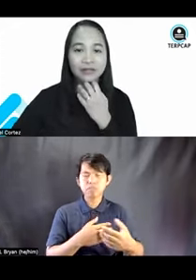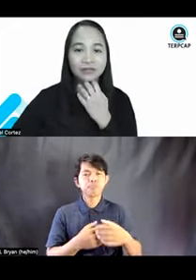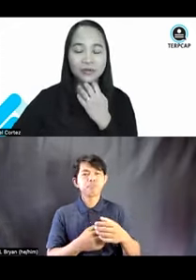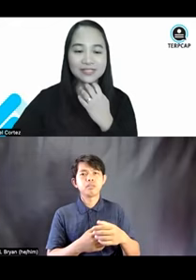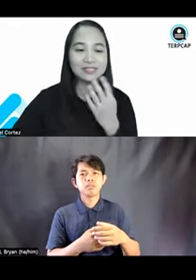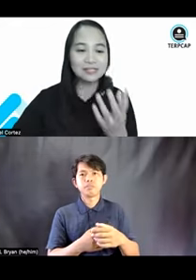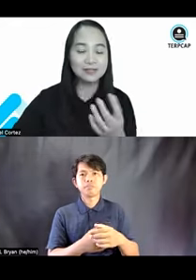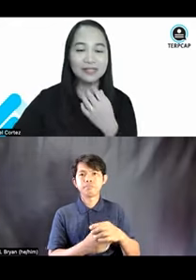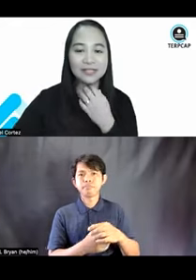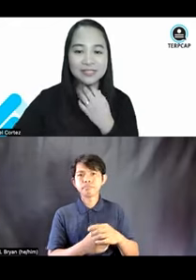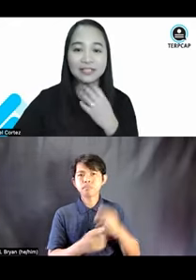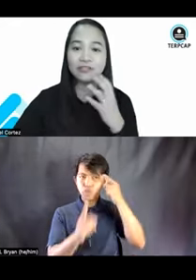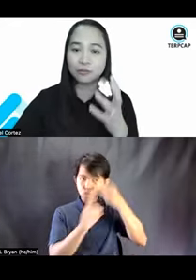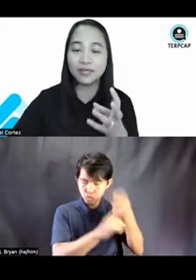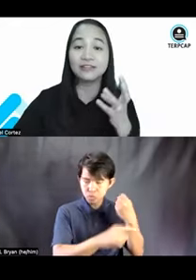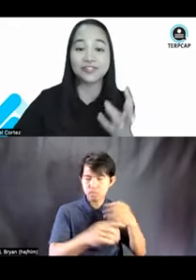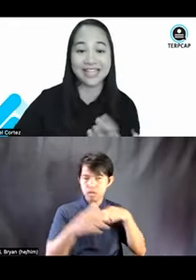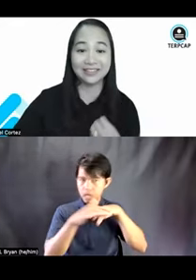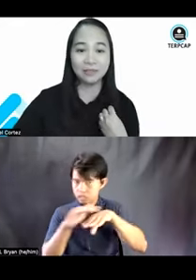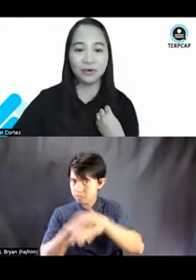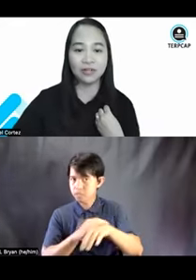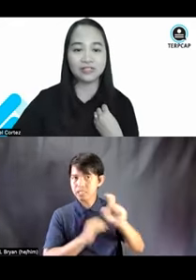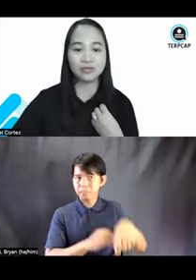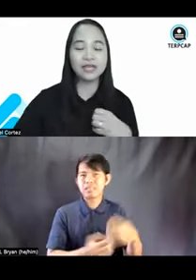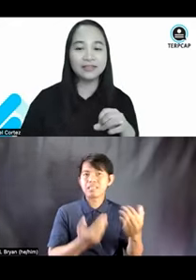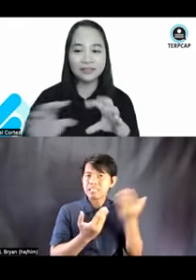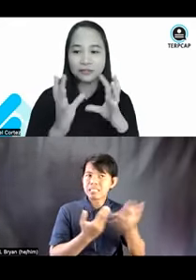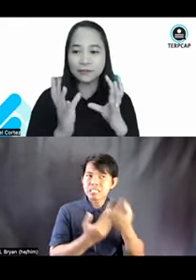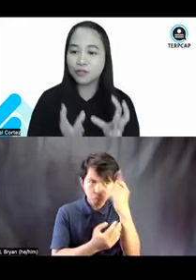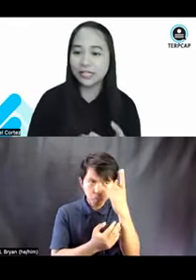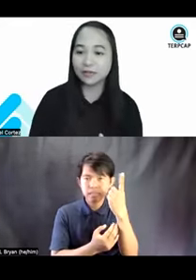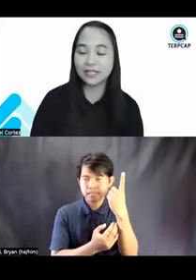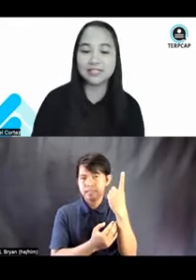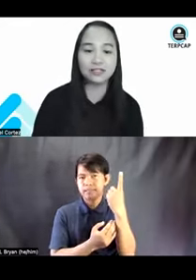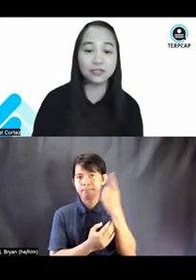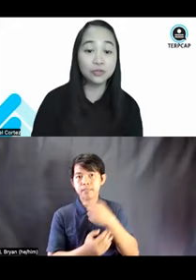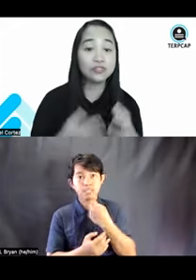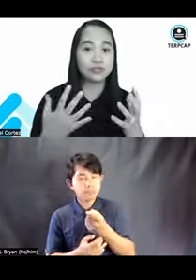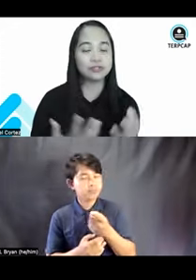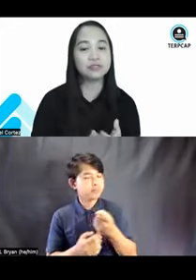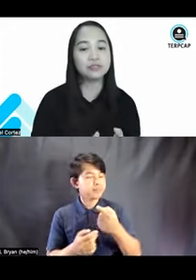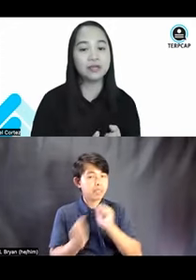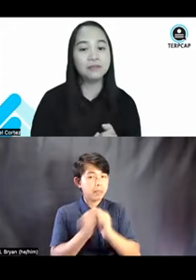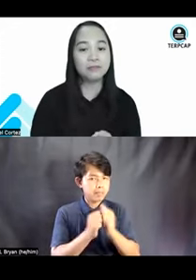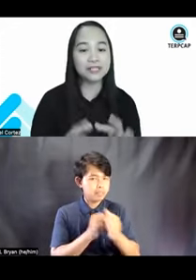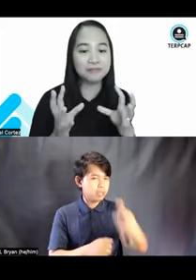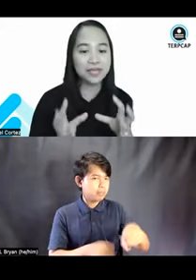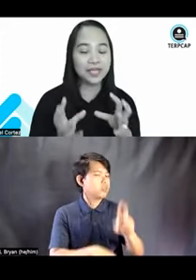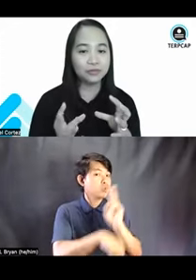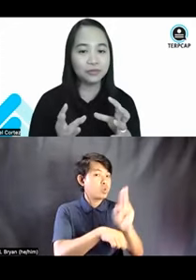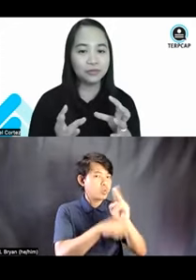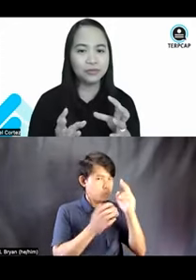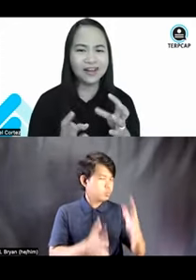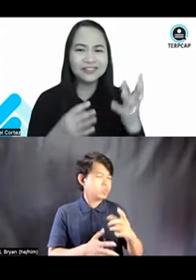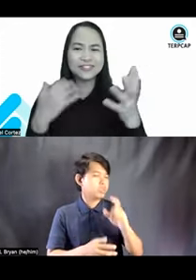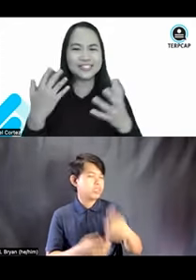towards accessibility is that it should be understandable. So, the description here is that users must be